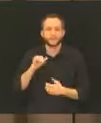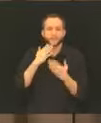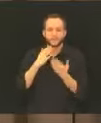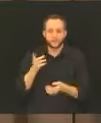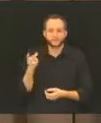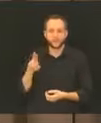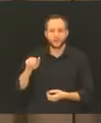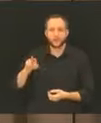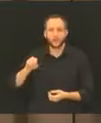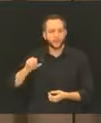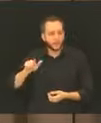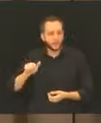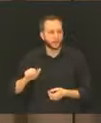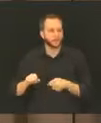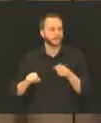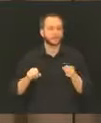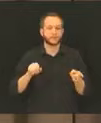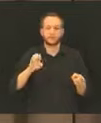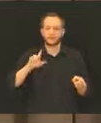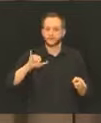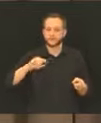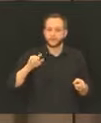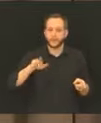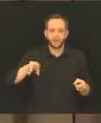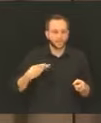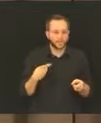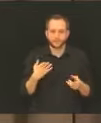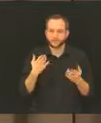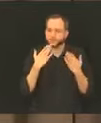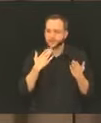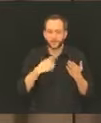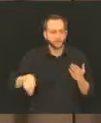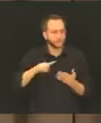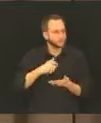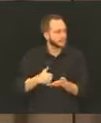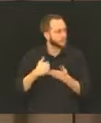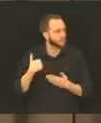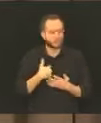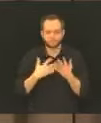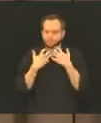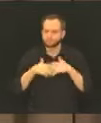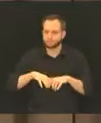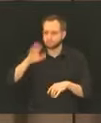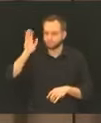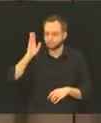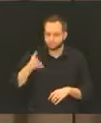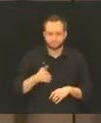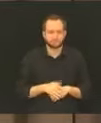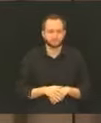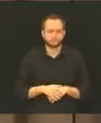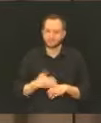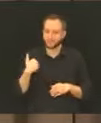and Elizabeth and all the staff that helped put this together. We'll be doing more of these. stay tuned and have a great evening.